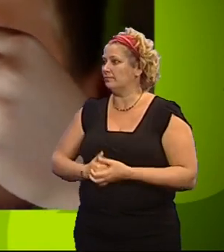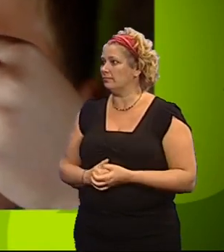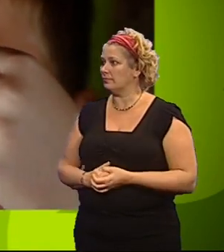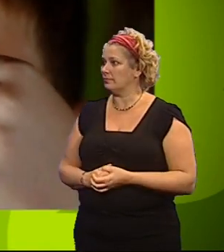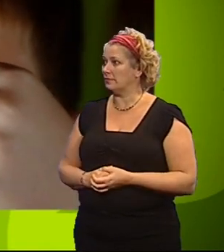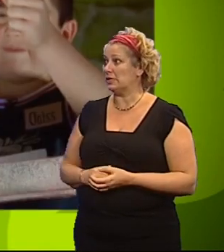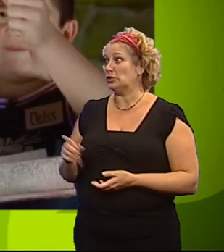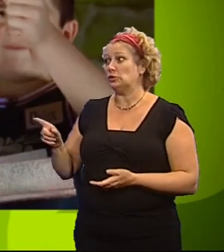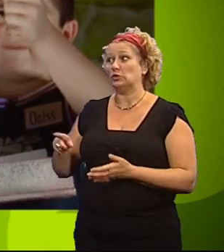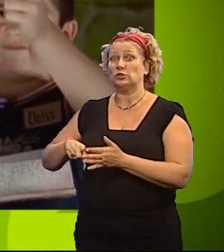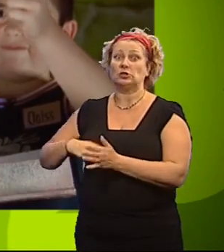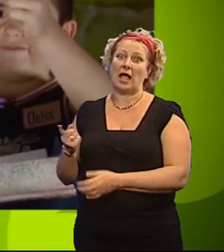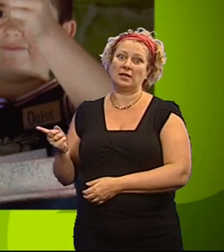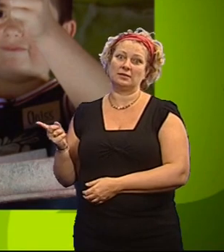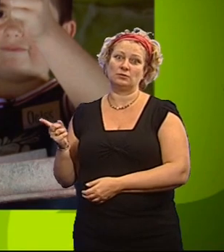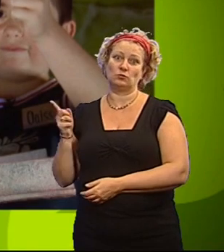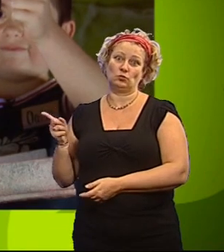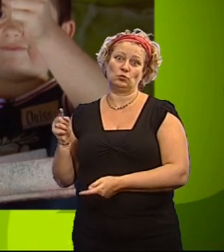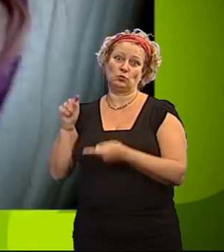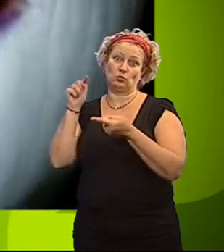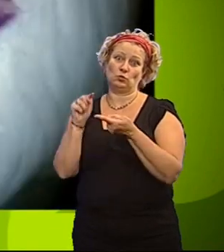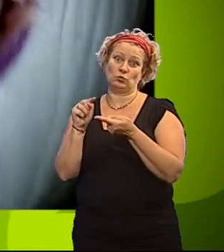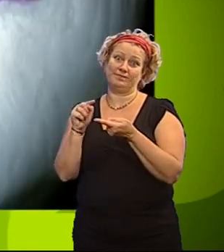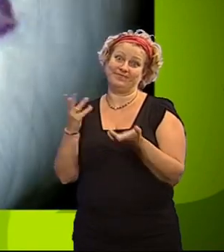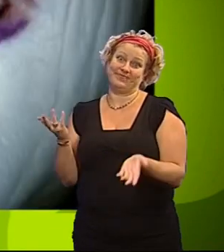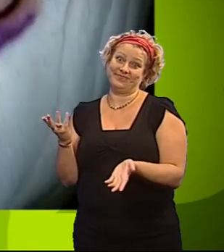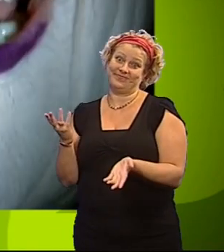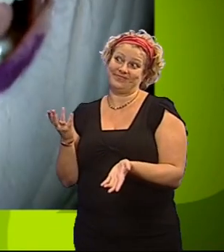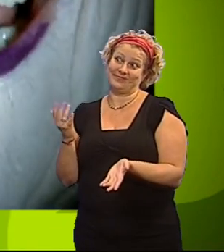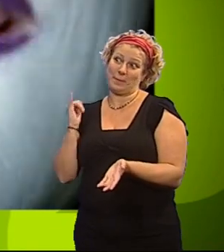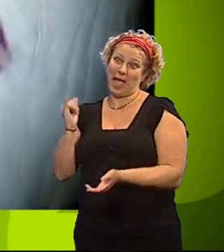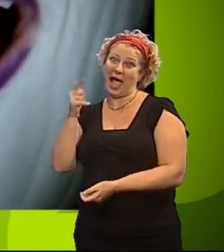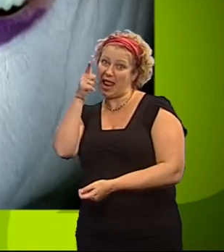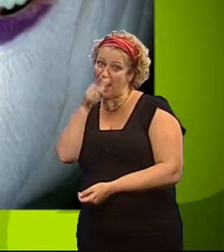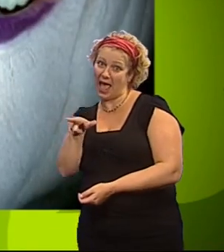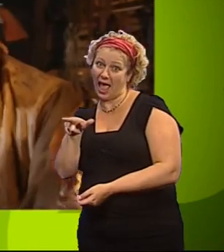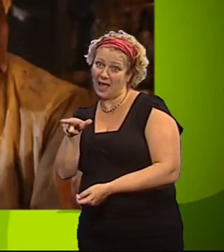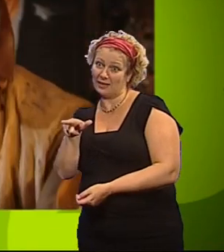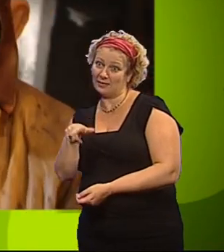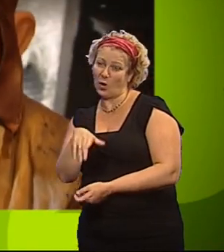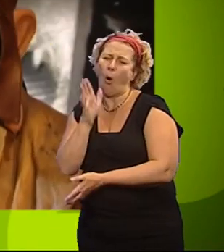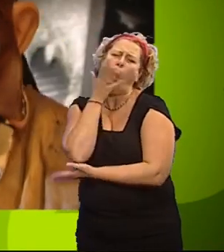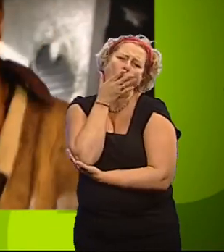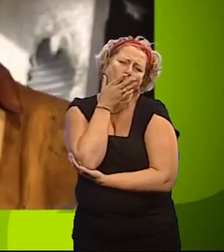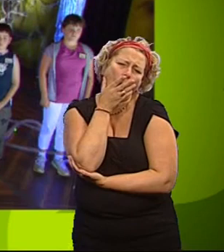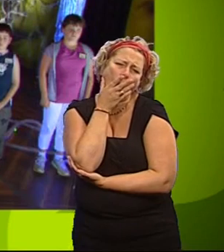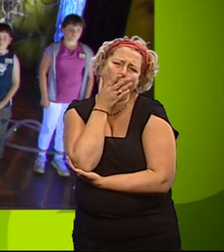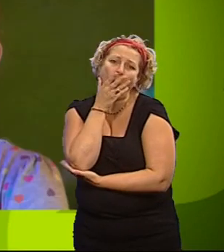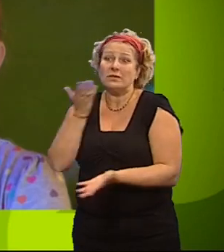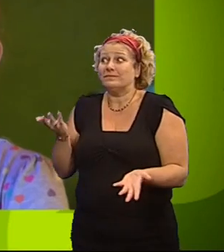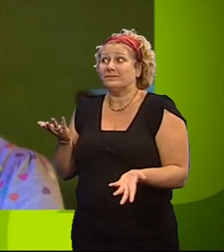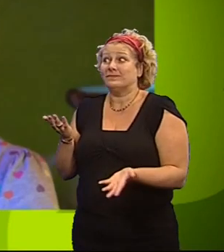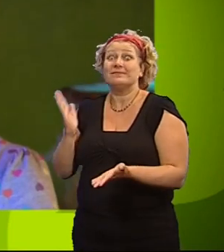Jack, you have drawn the short straw and will therefore be the unlucky one. Oof! The